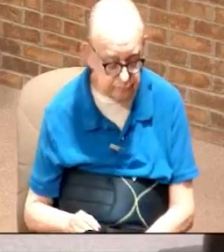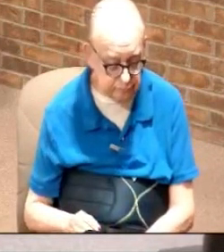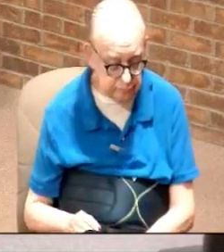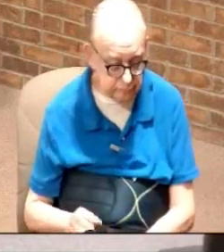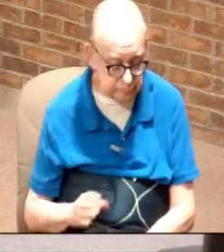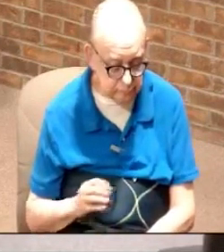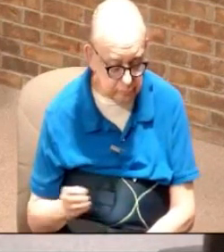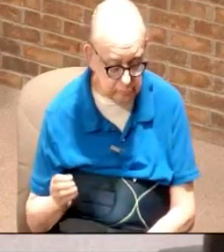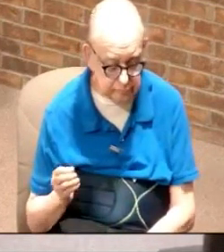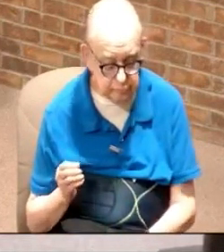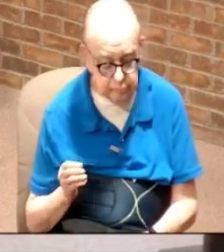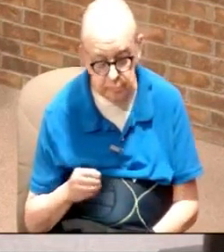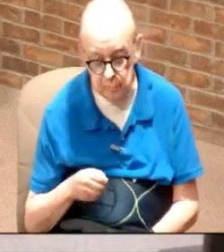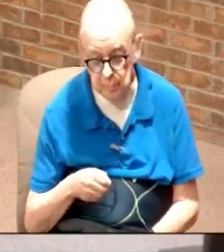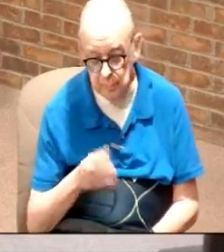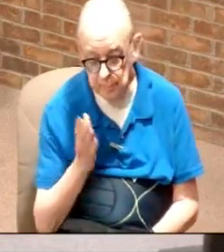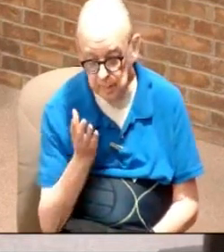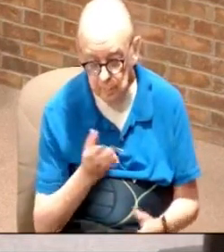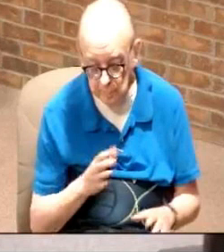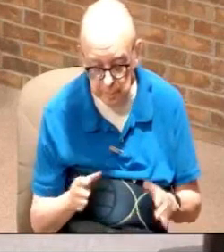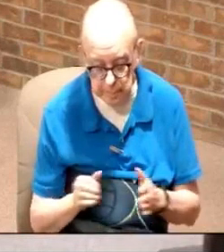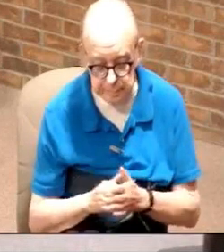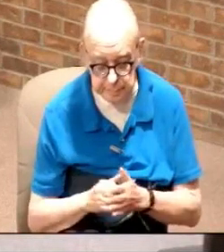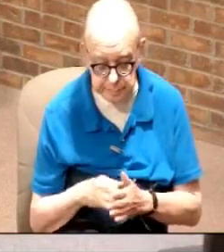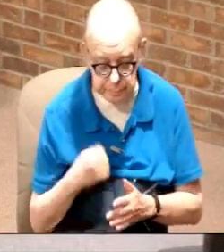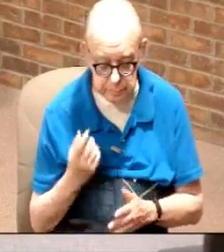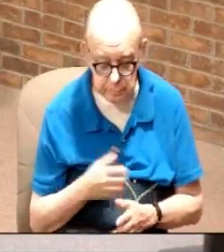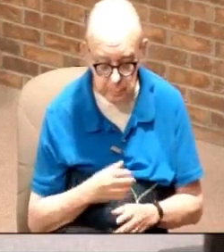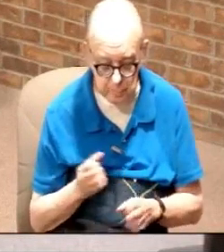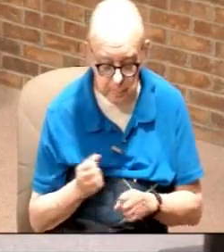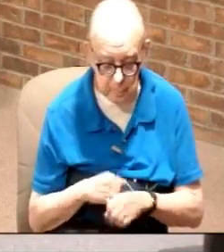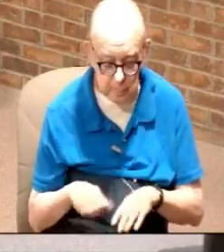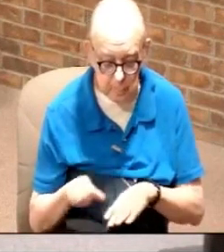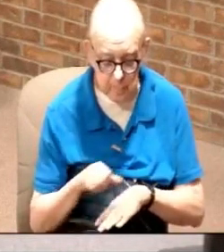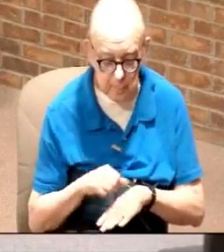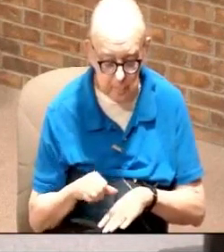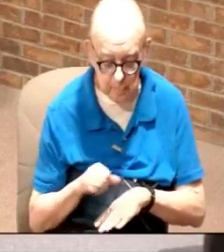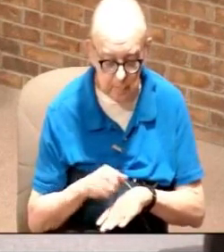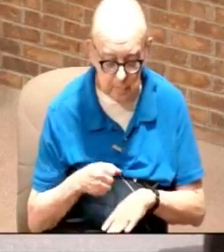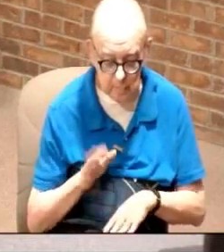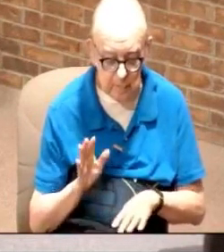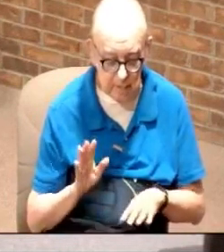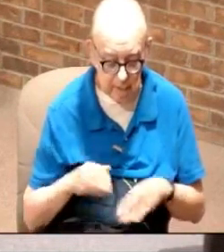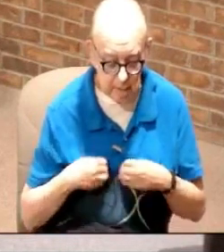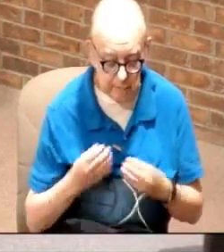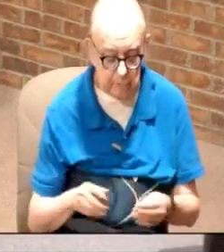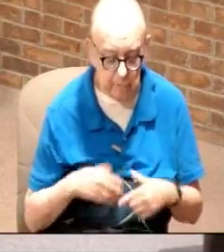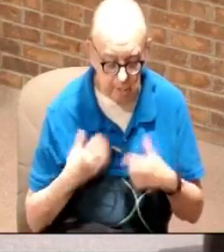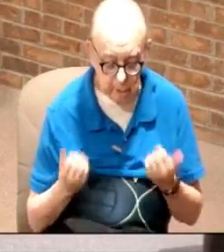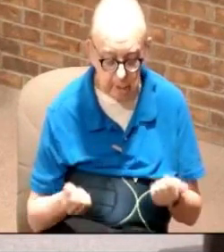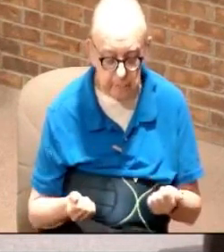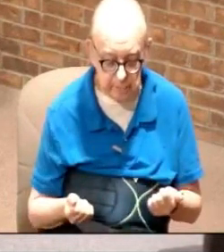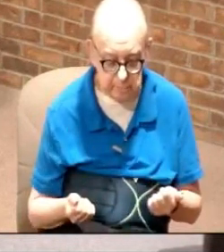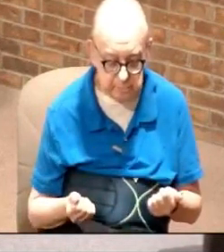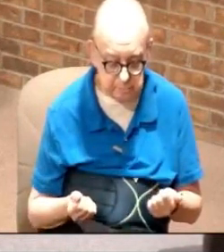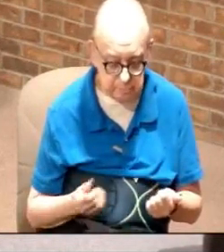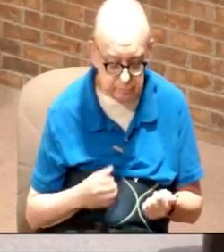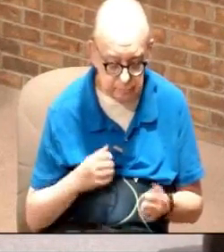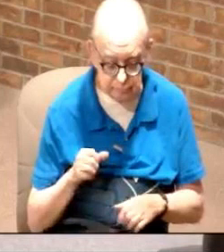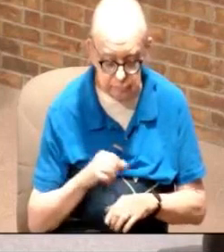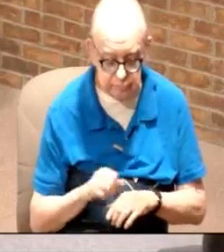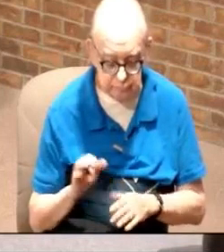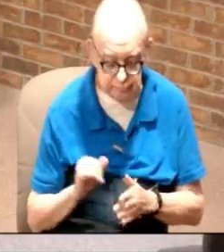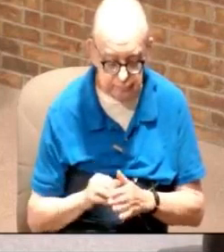and that's what he wants us to do we've got an anointing God has on our lives ladies and gentlemen and the